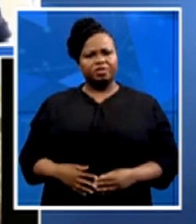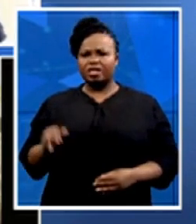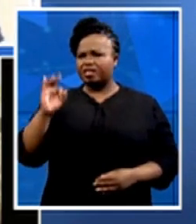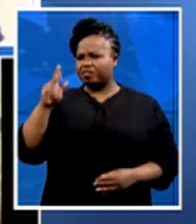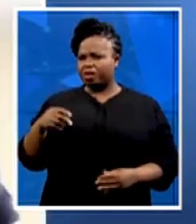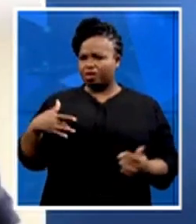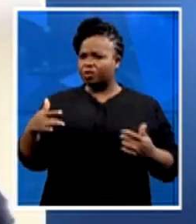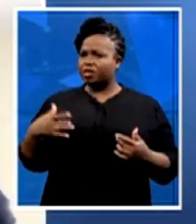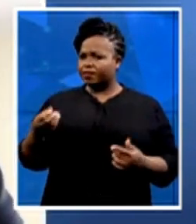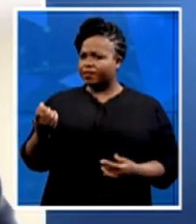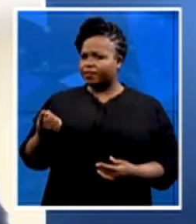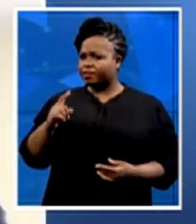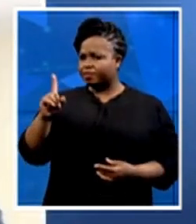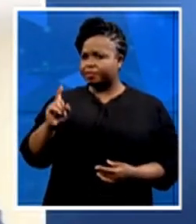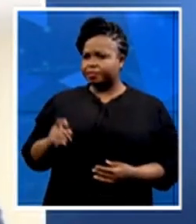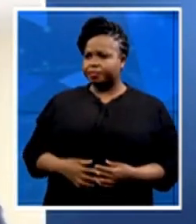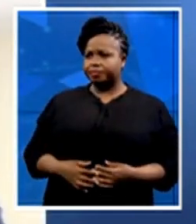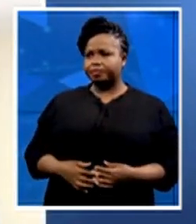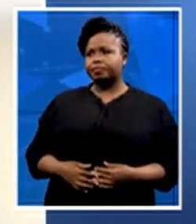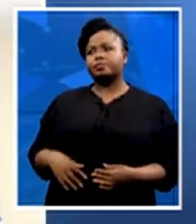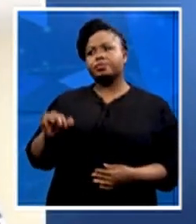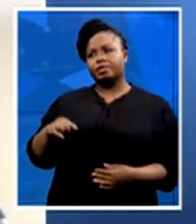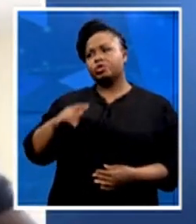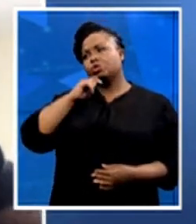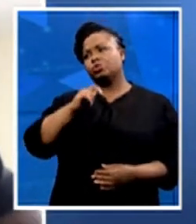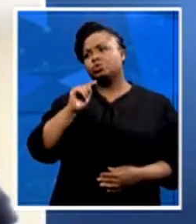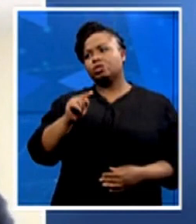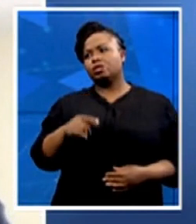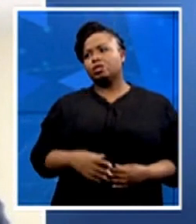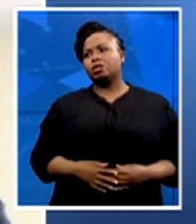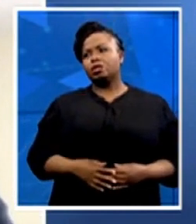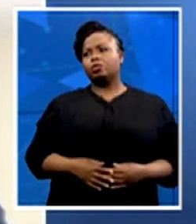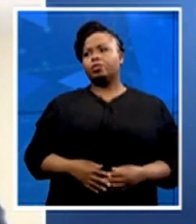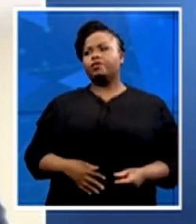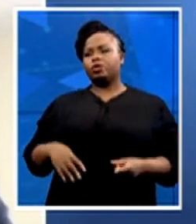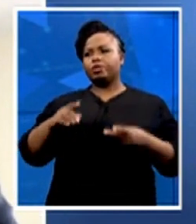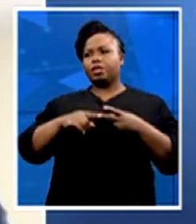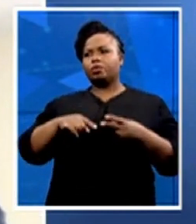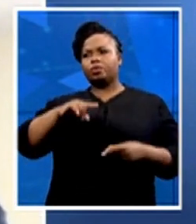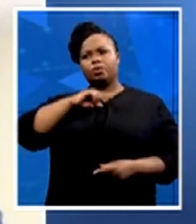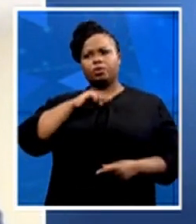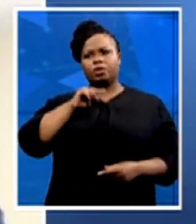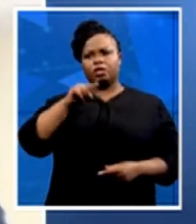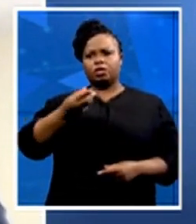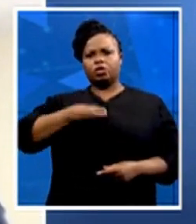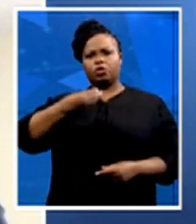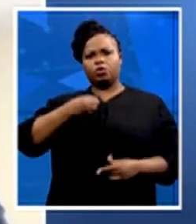Definitely, this is quite worrying because, you know, as youth leaders, we've got a responsibility,